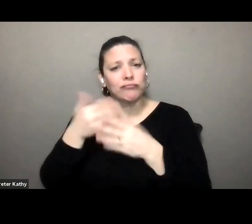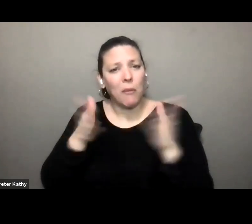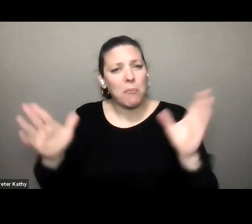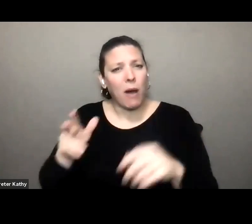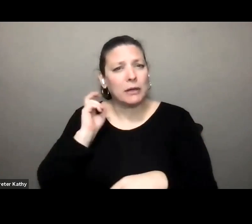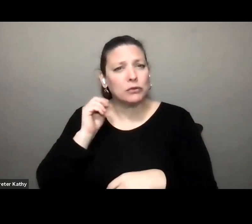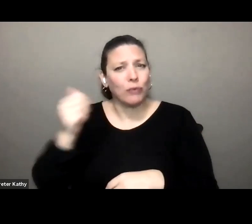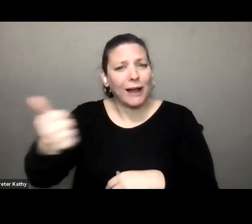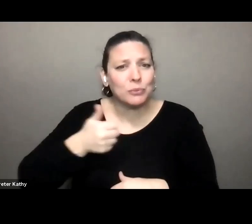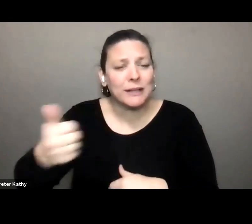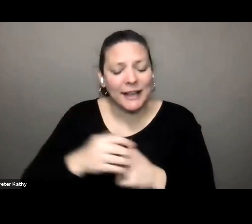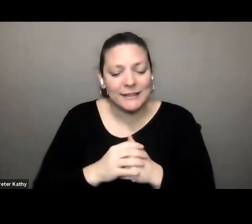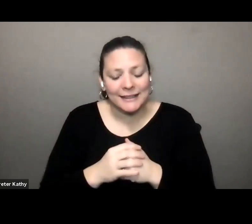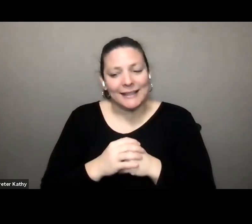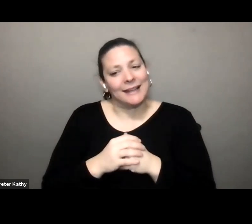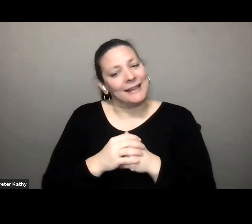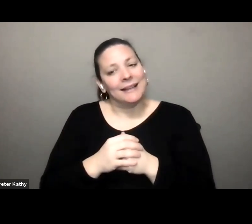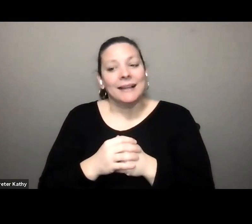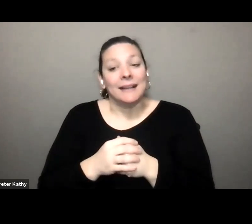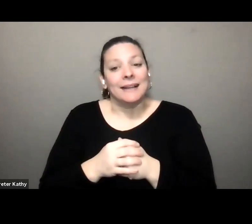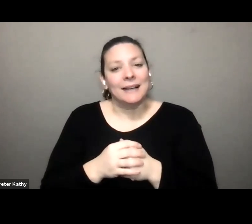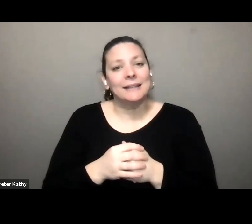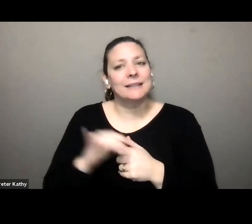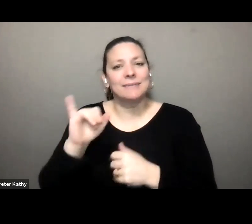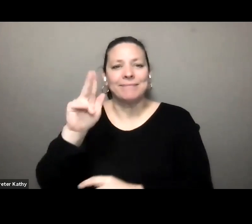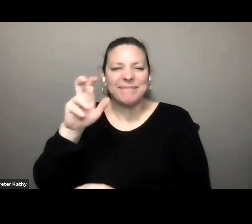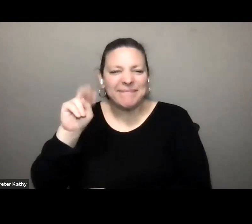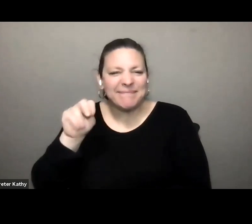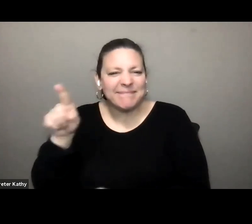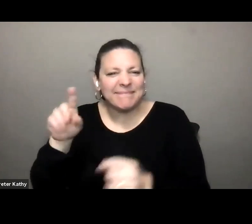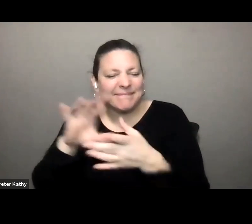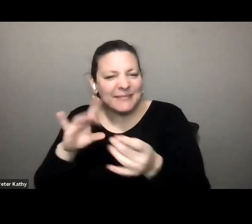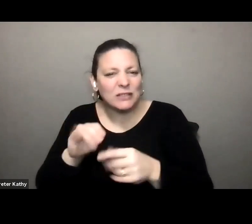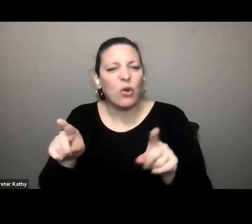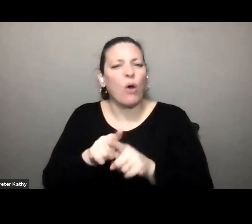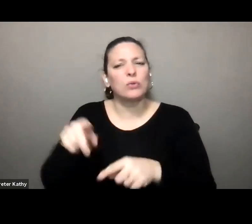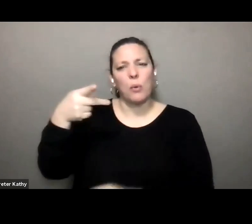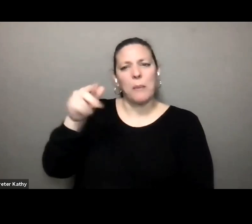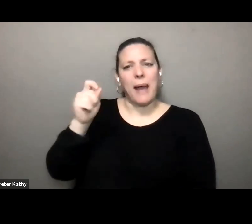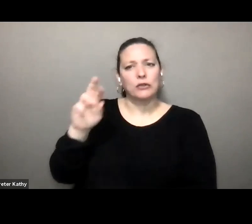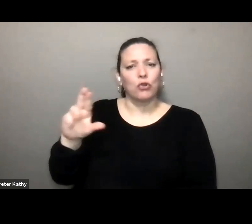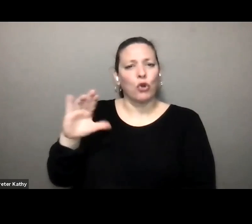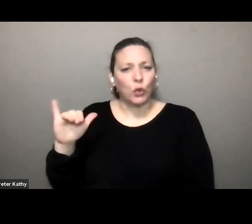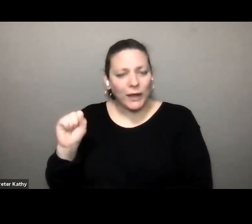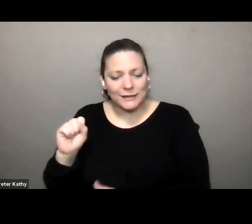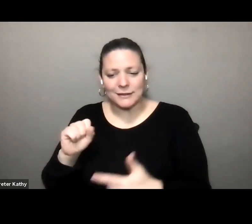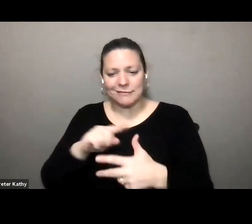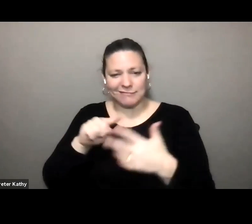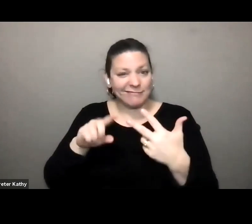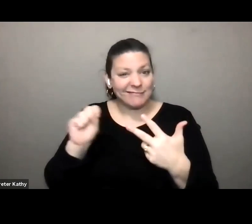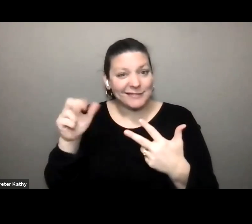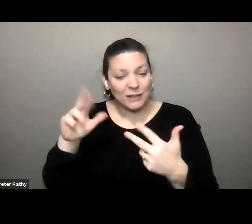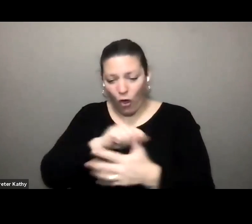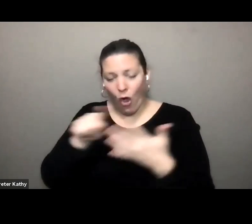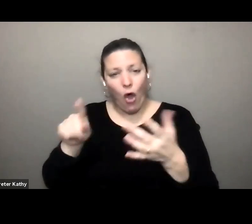honestly you know i like um ken had said and pastor um chris had said and sarah did too you know